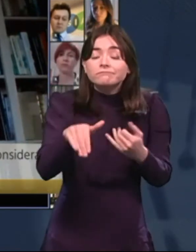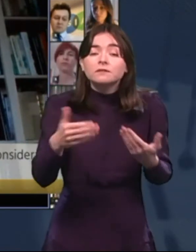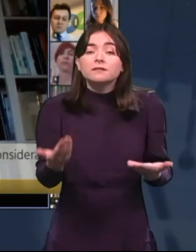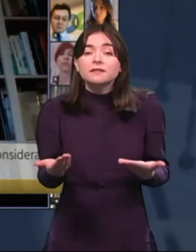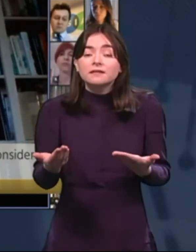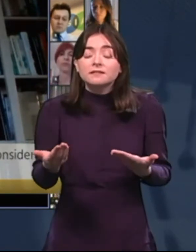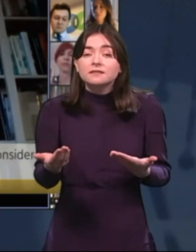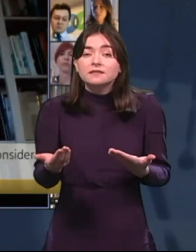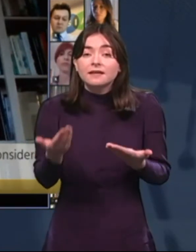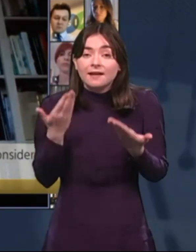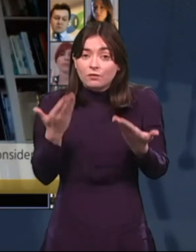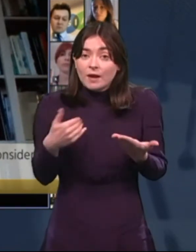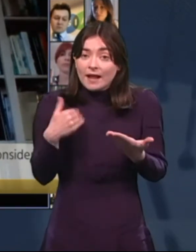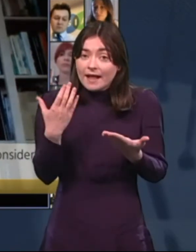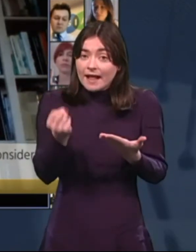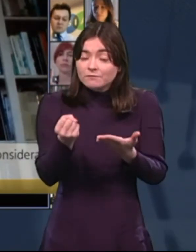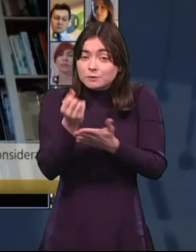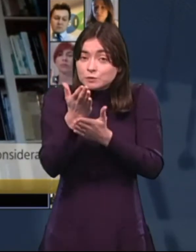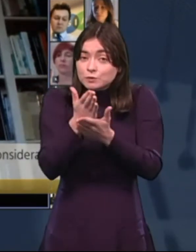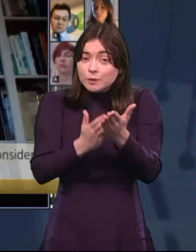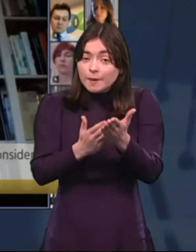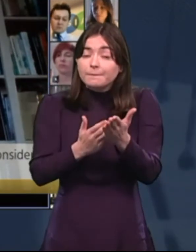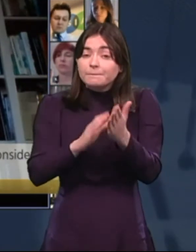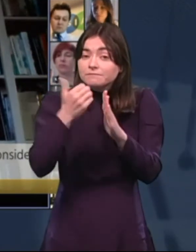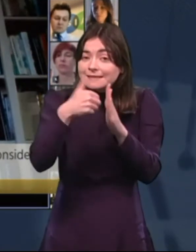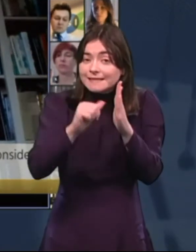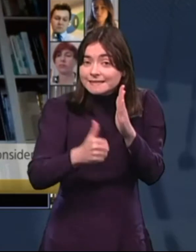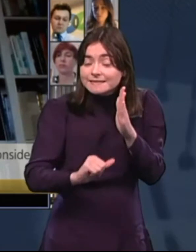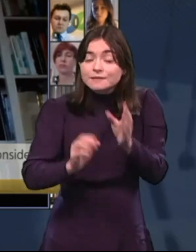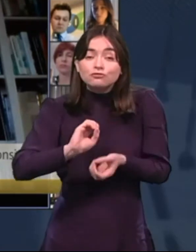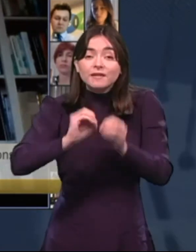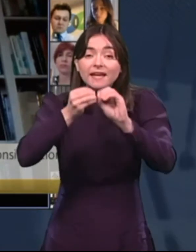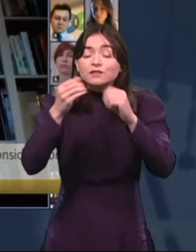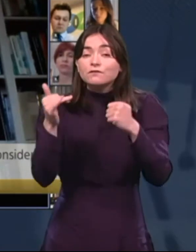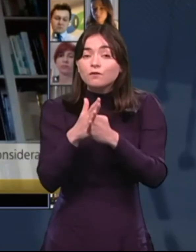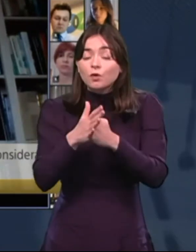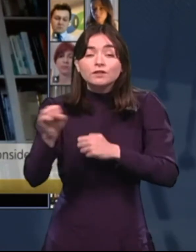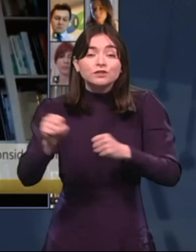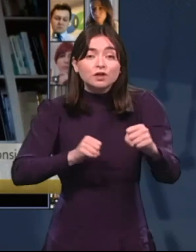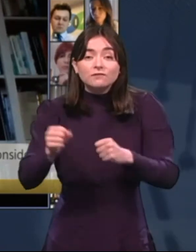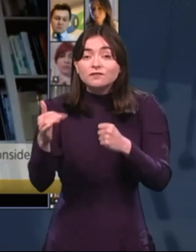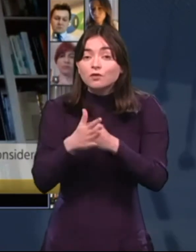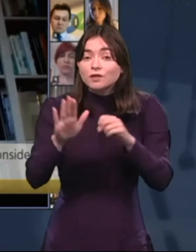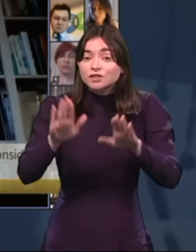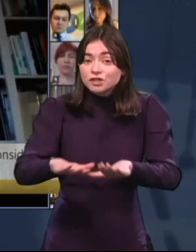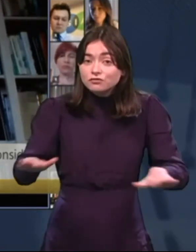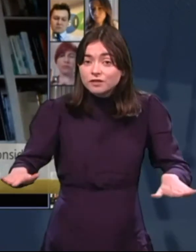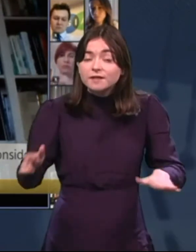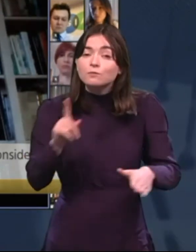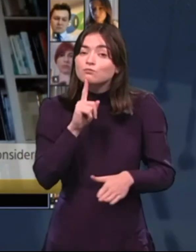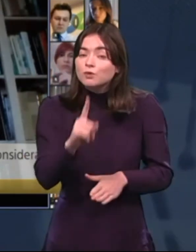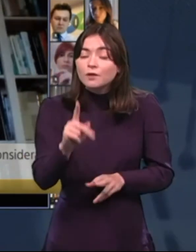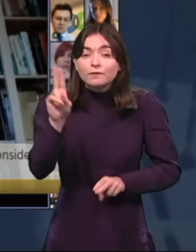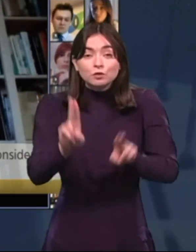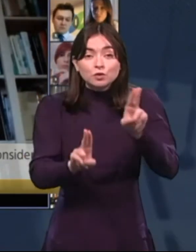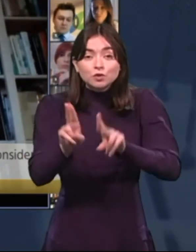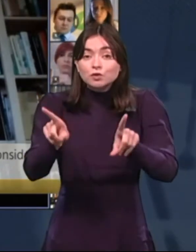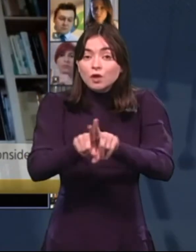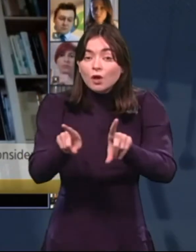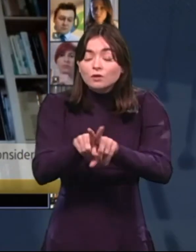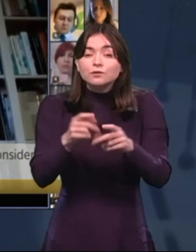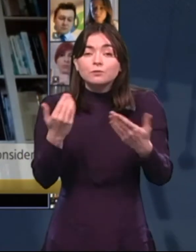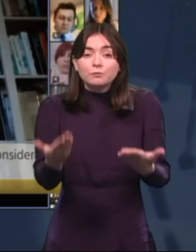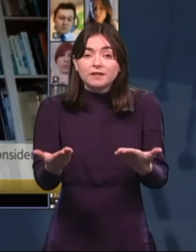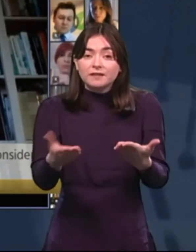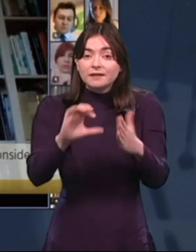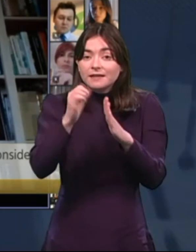I know there have been some directories made, well, in our area, for services for children. But there should also be a directory